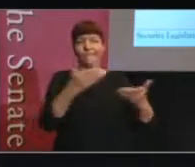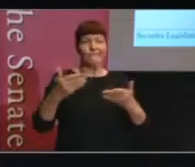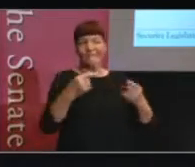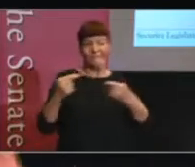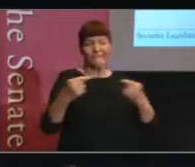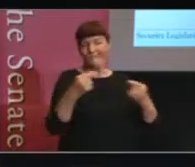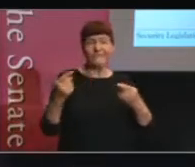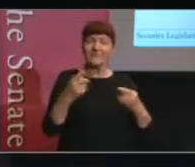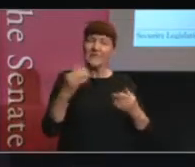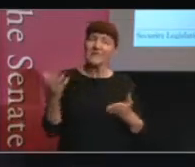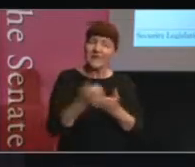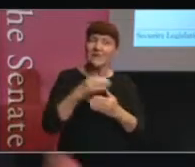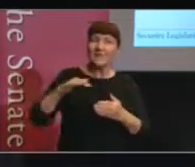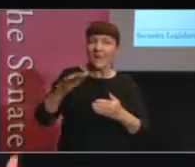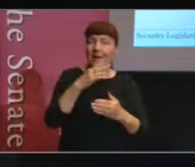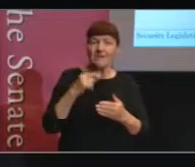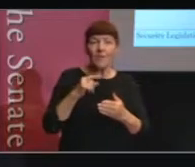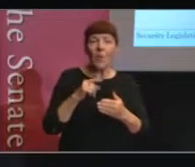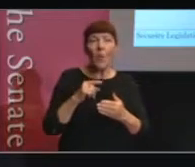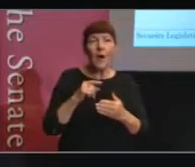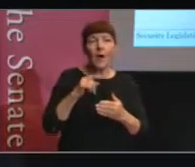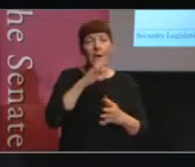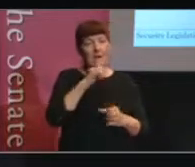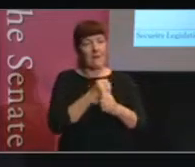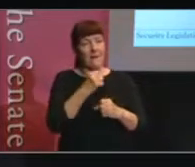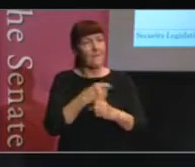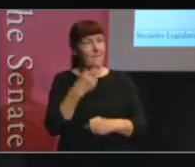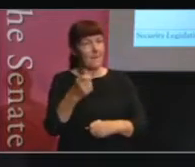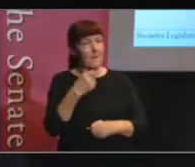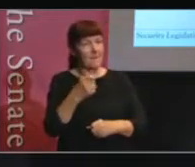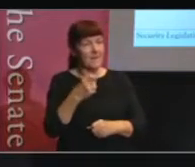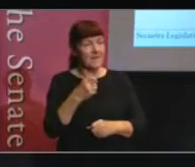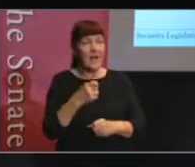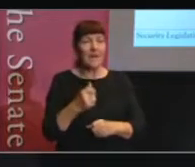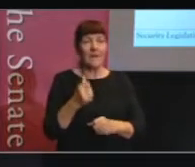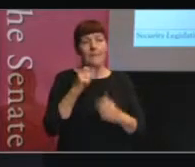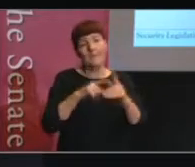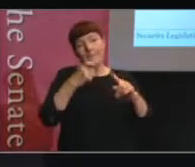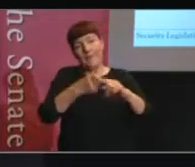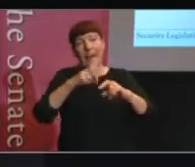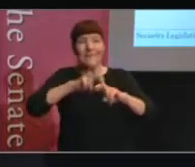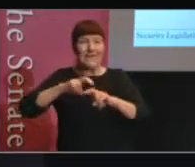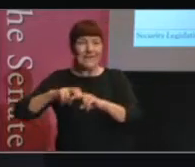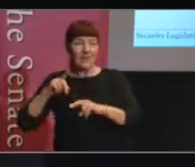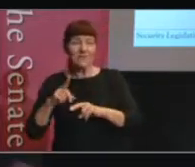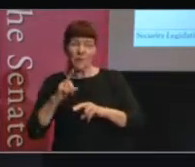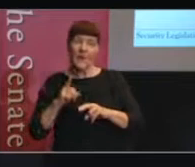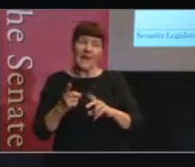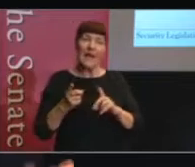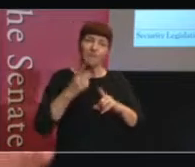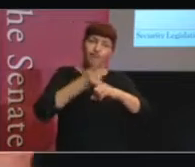parliamentarians for backbenchers to shift their position behind amendments that results in legislative change.